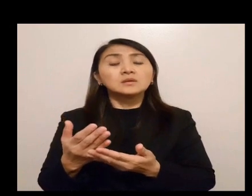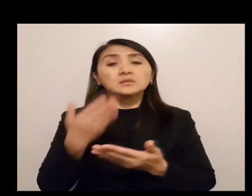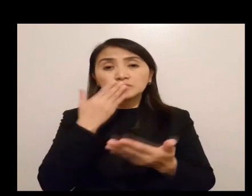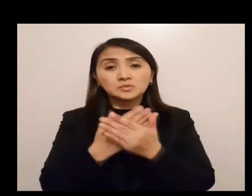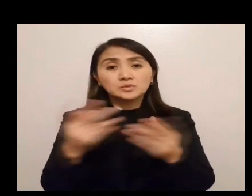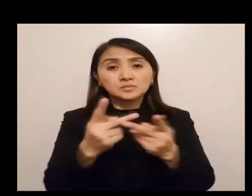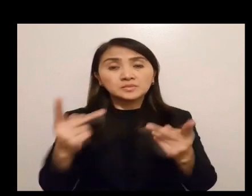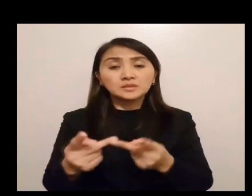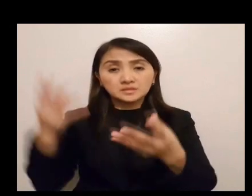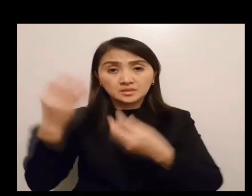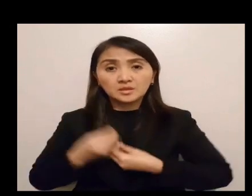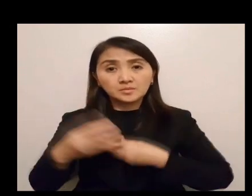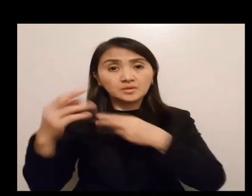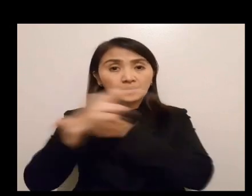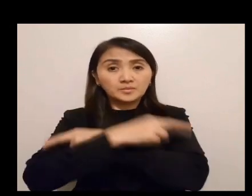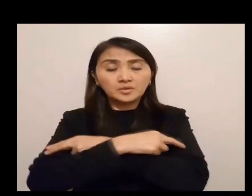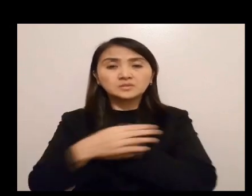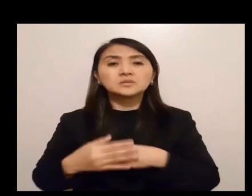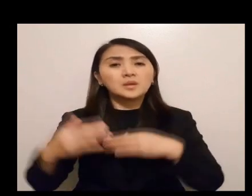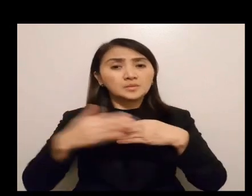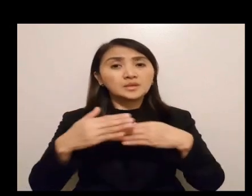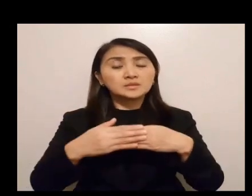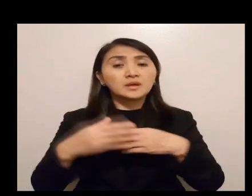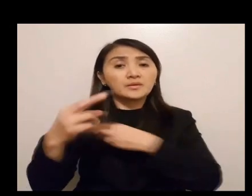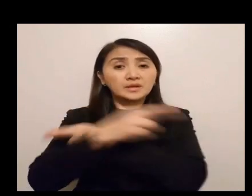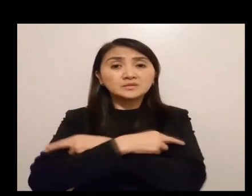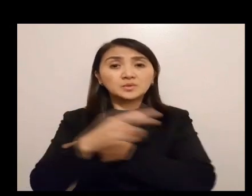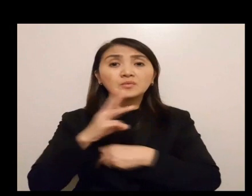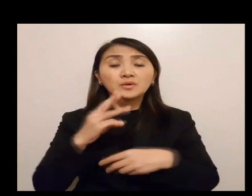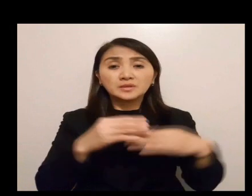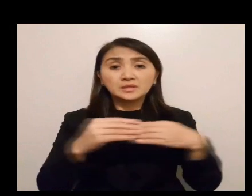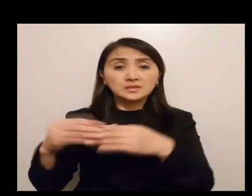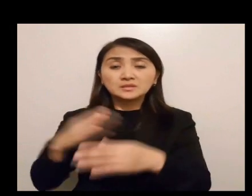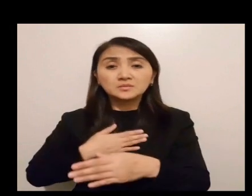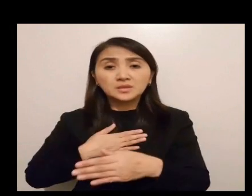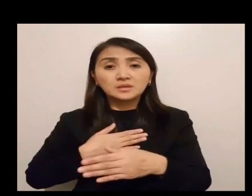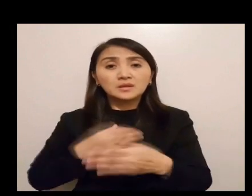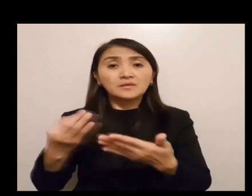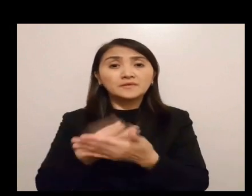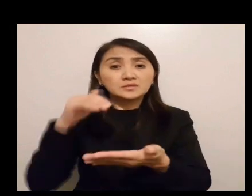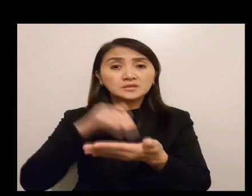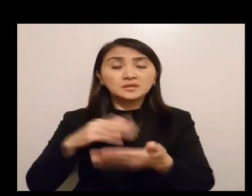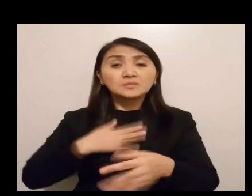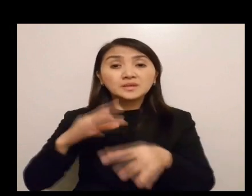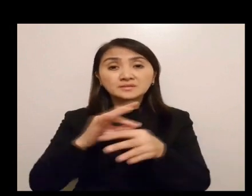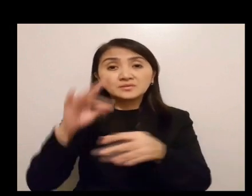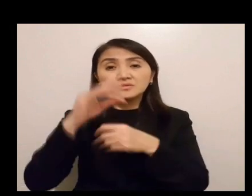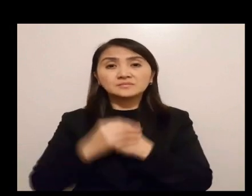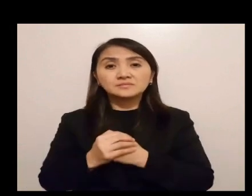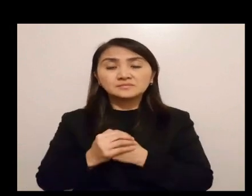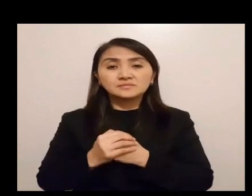want. In verdant pastures he gives me repose, beside restful waters he leads me, he